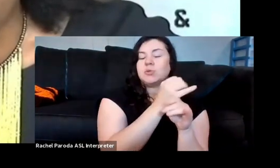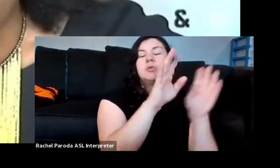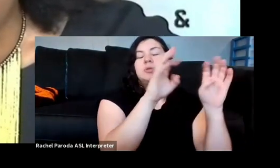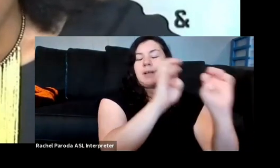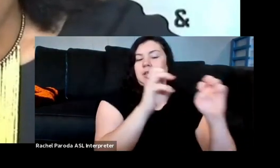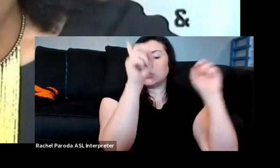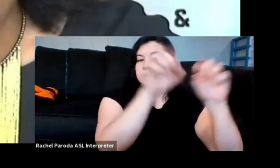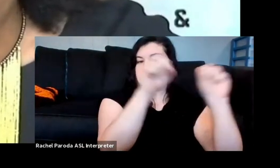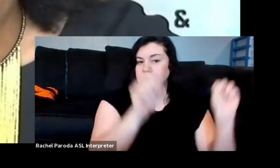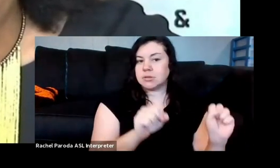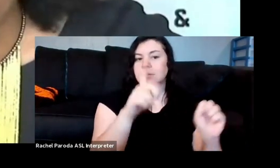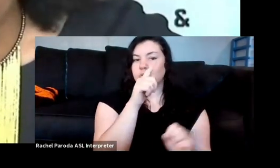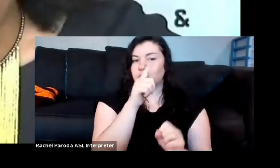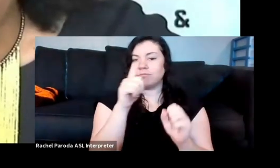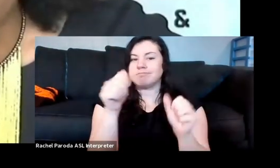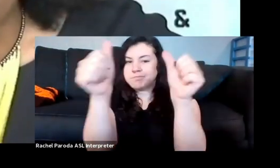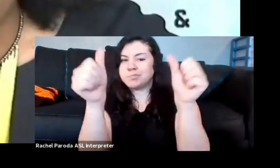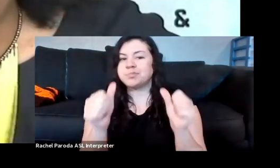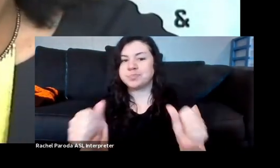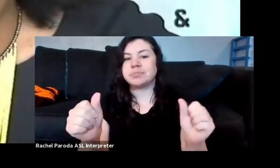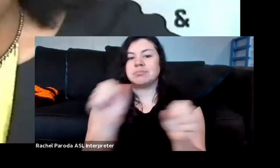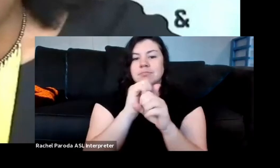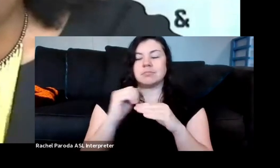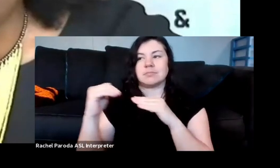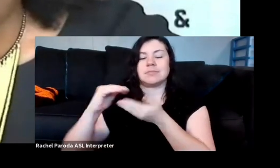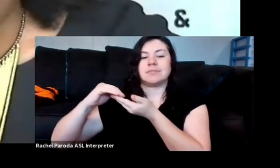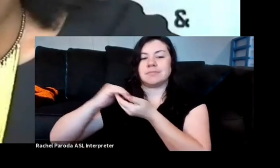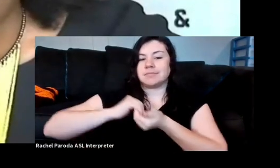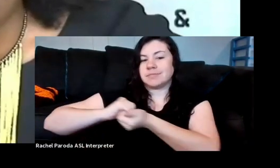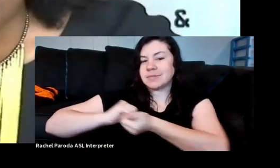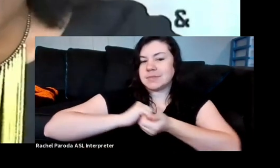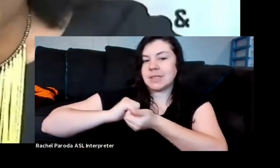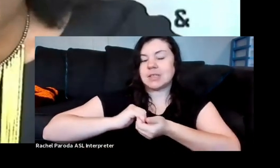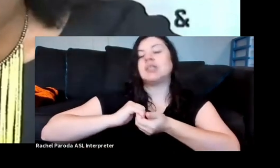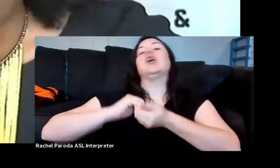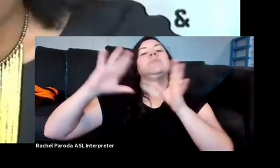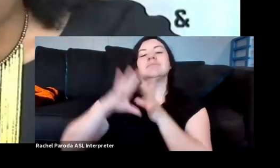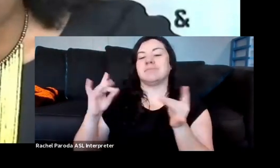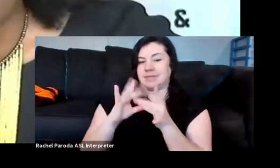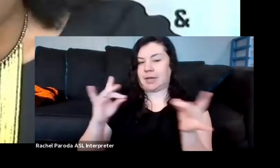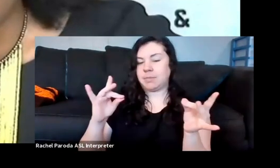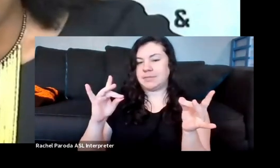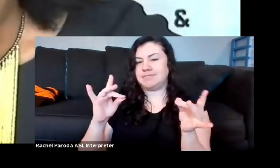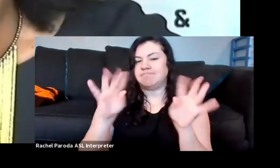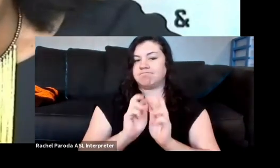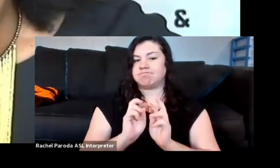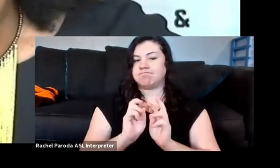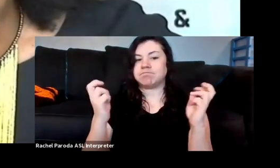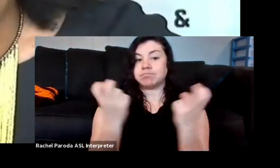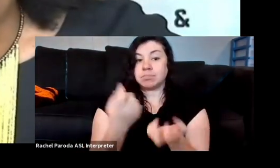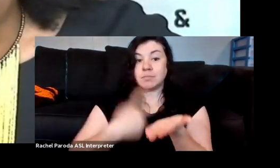that's really interesting. I'm thinking we're going to talk a little bit about these kind of solidarity statements a little bit in our roundtable discussion today.